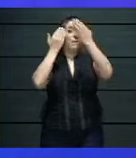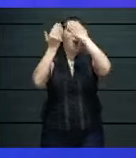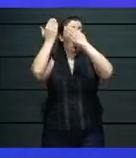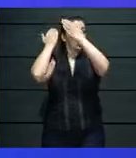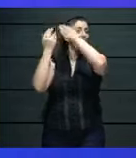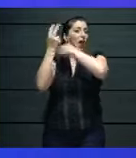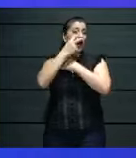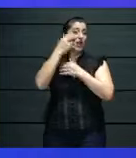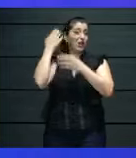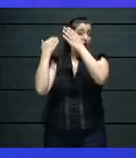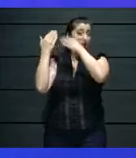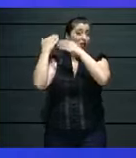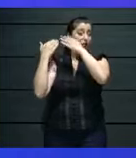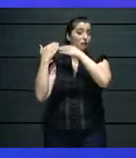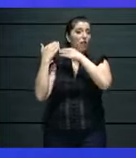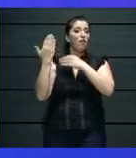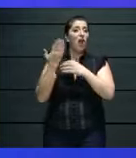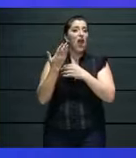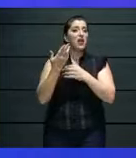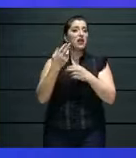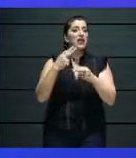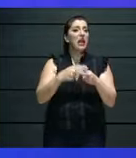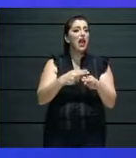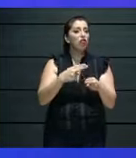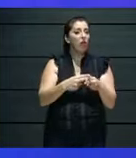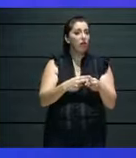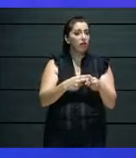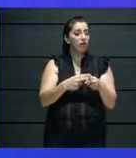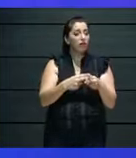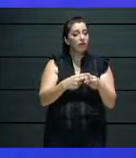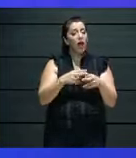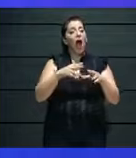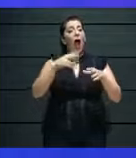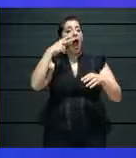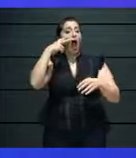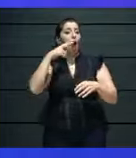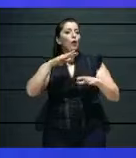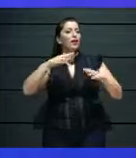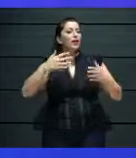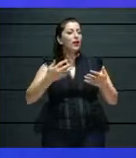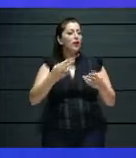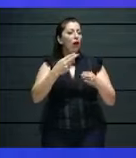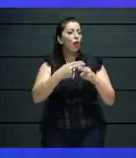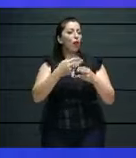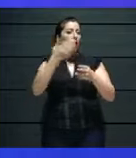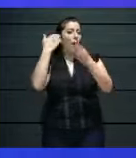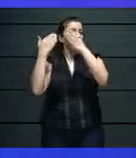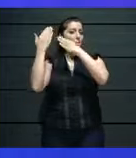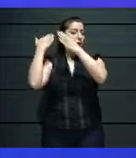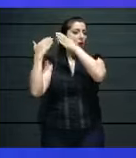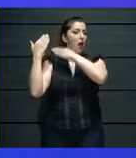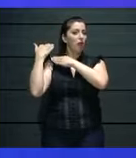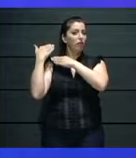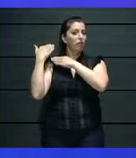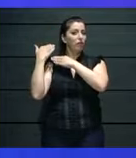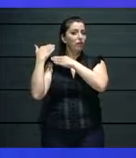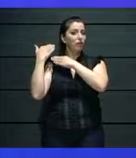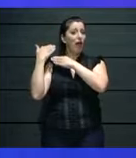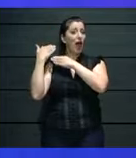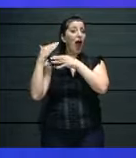old theatre from Athens was born with wearing masks,